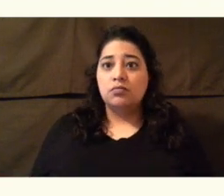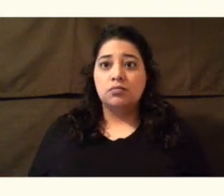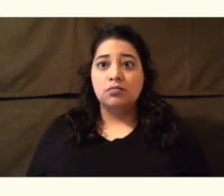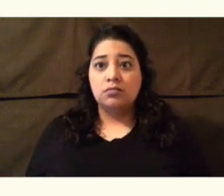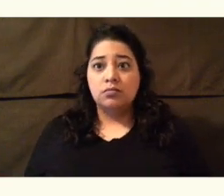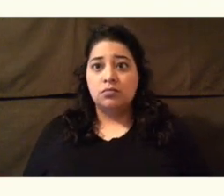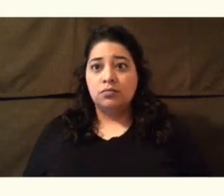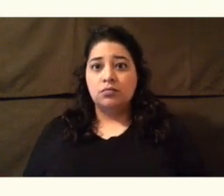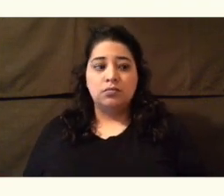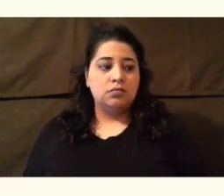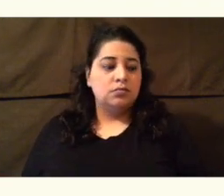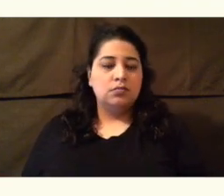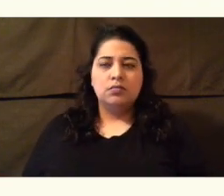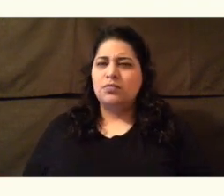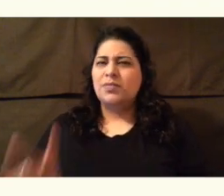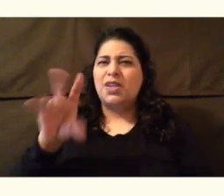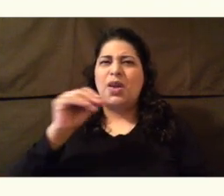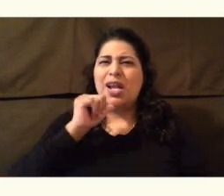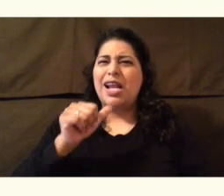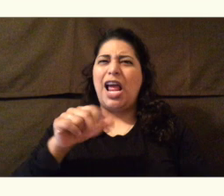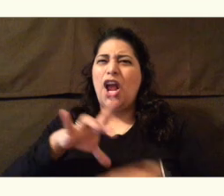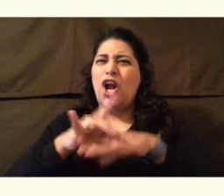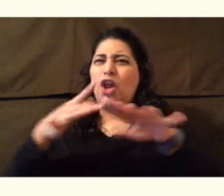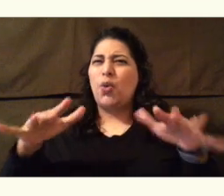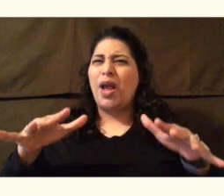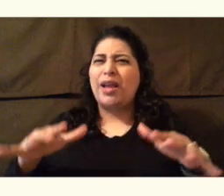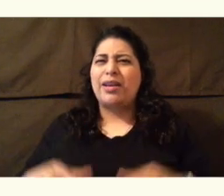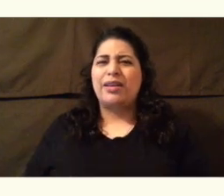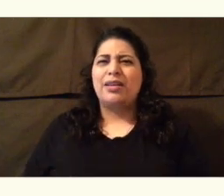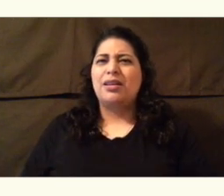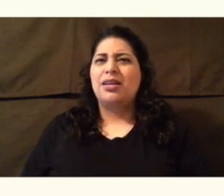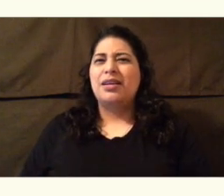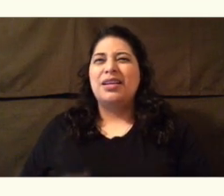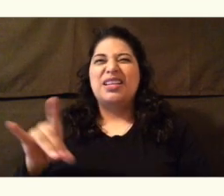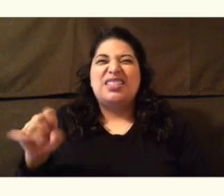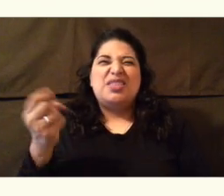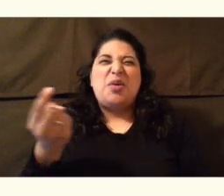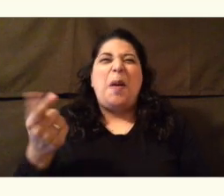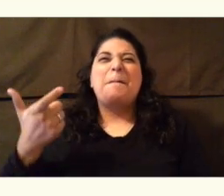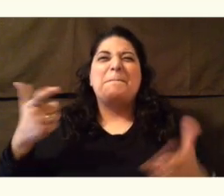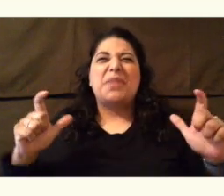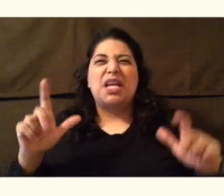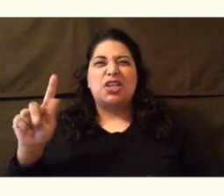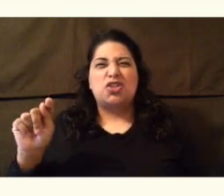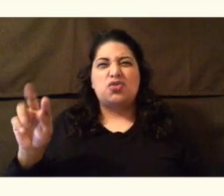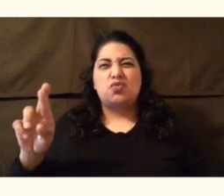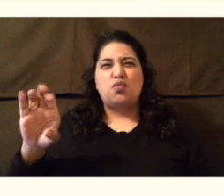No, it's not an earthquake. It's just some big trucks passing by.